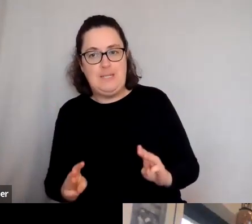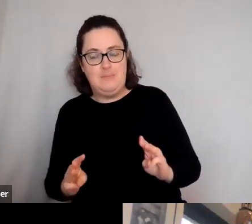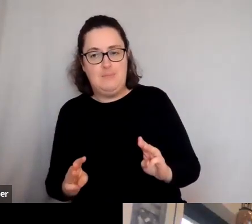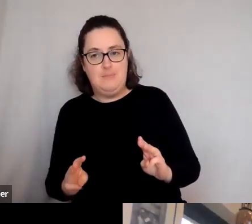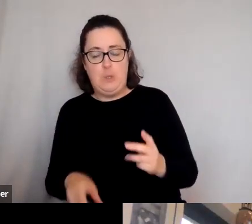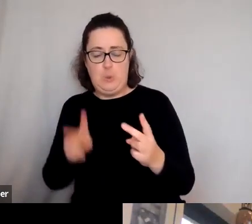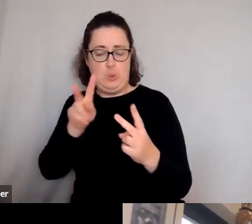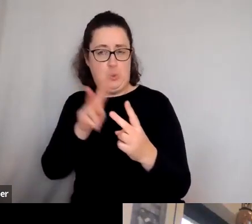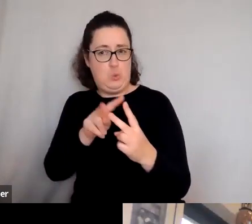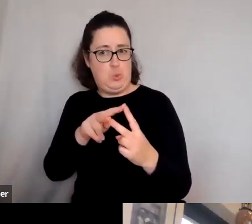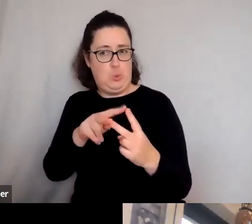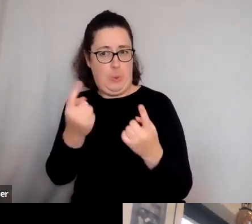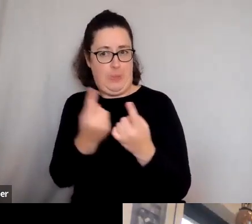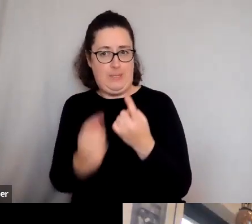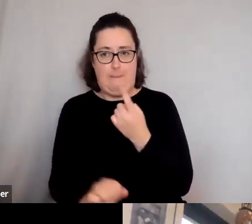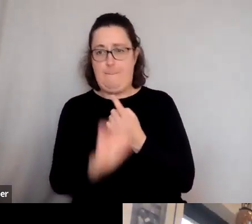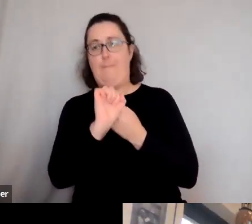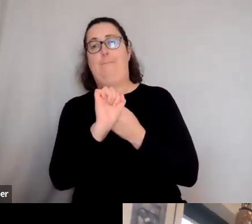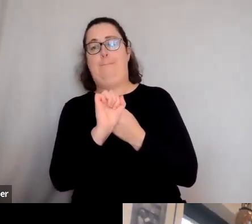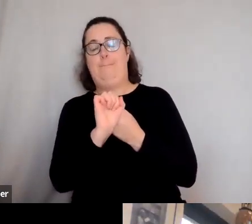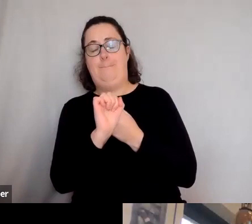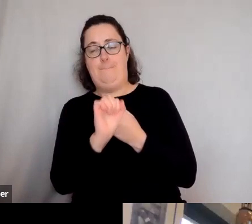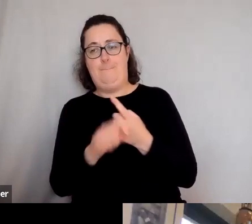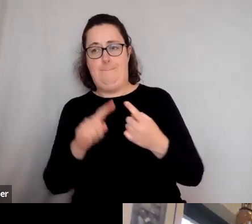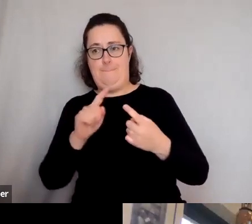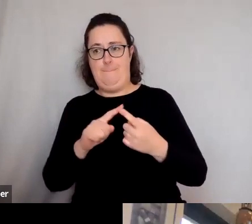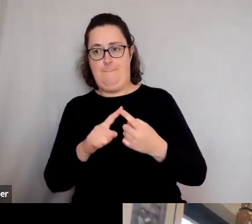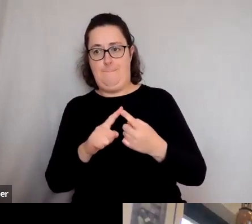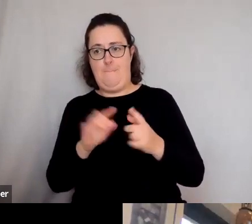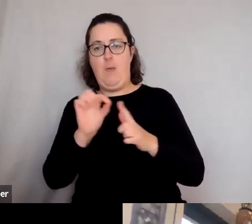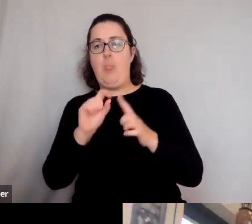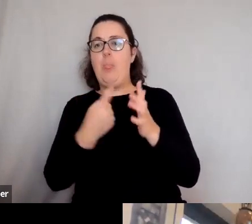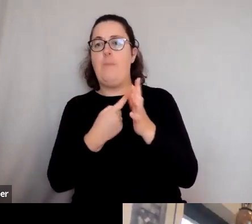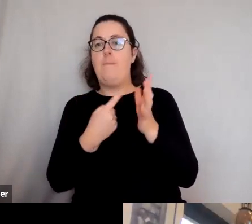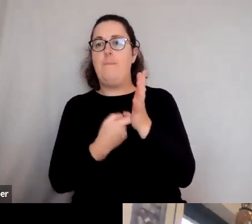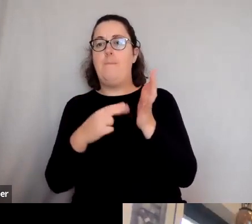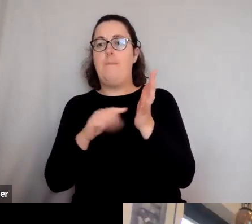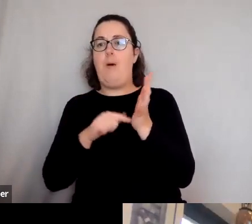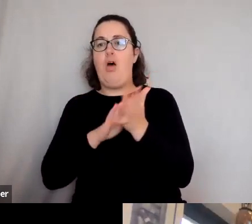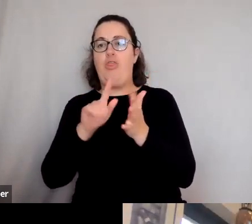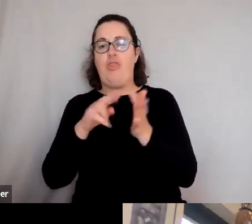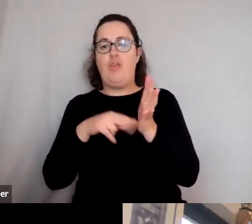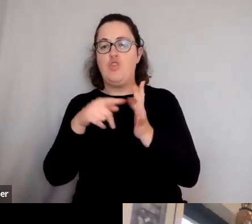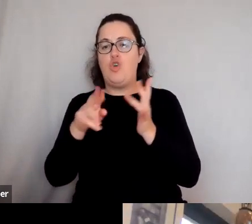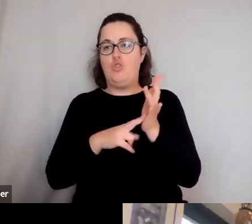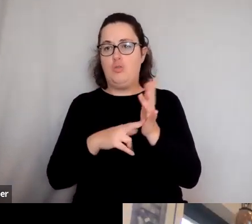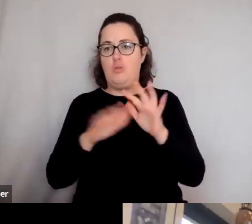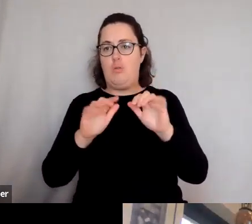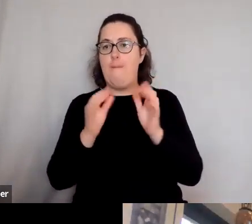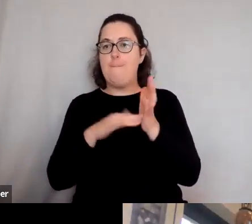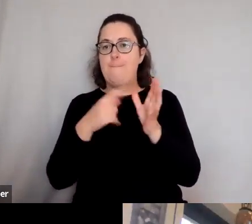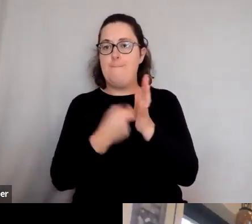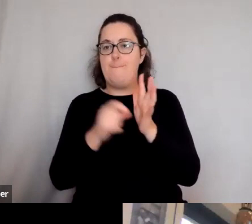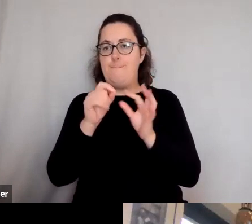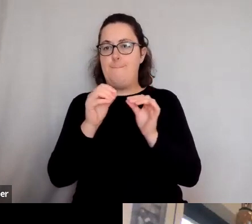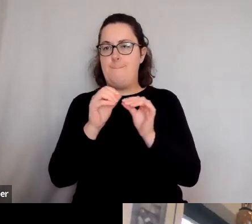two things that really struck me in the British museum. One was the path and the marbles. We went to see sculpture from the path and I'm not